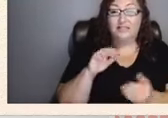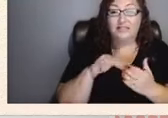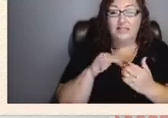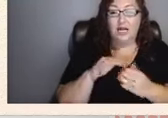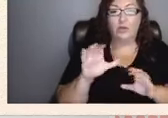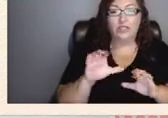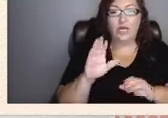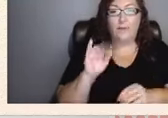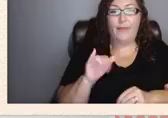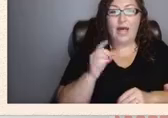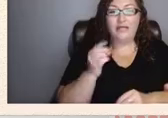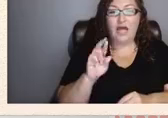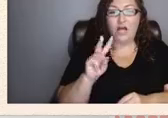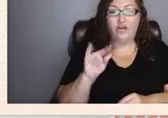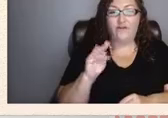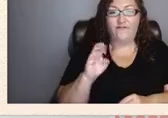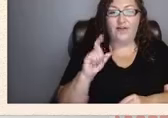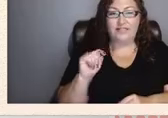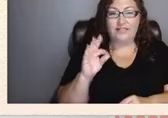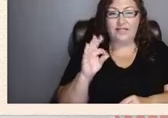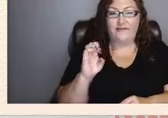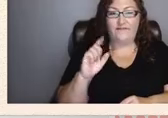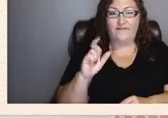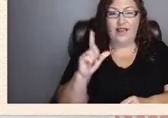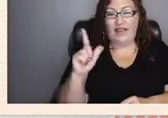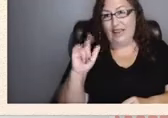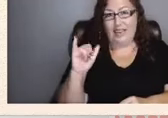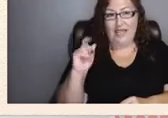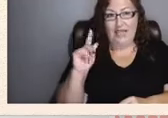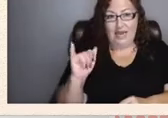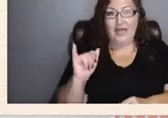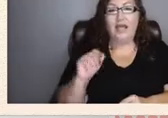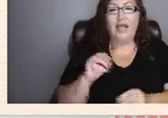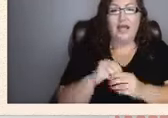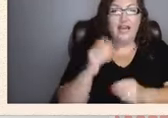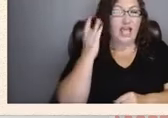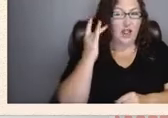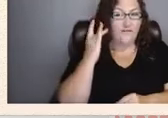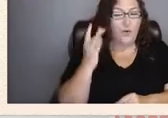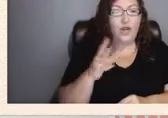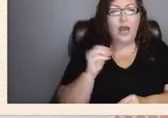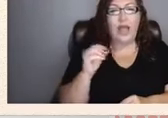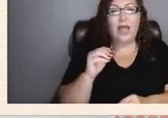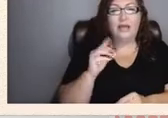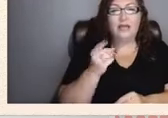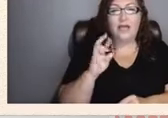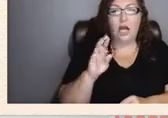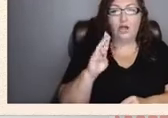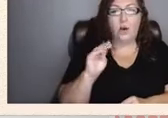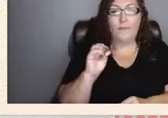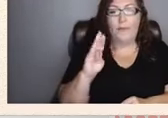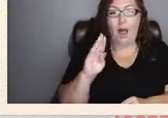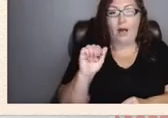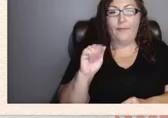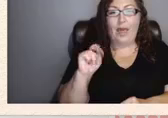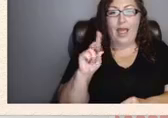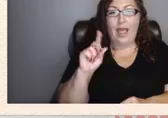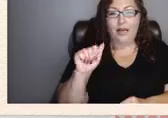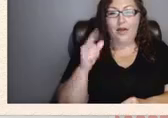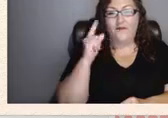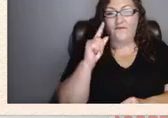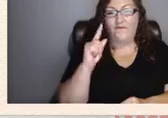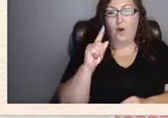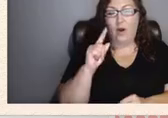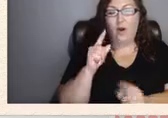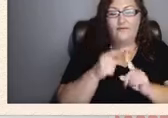Vincent Felitti from Kaiser Permanente in California and Dr. Bob Anda from the Centers for Disease Control in